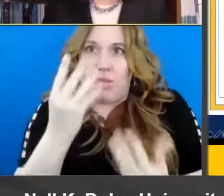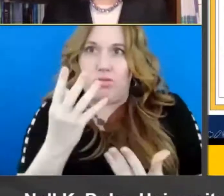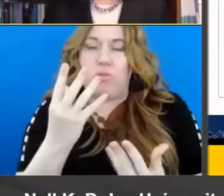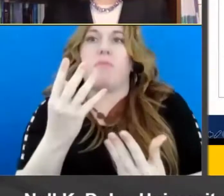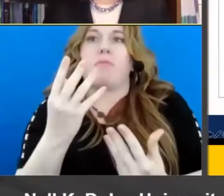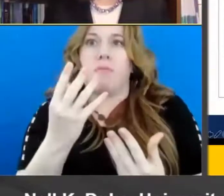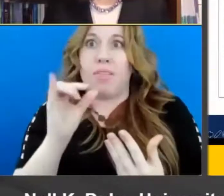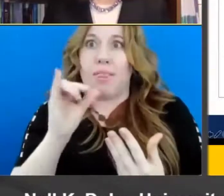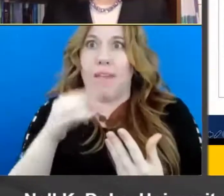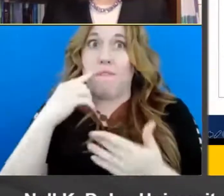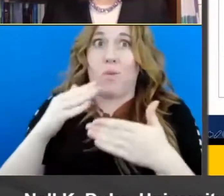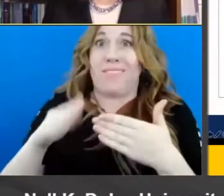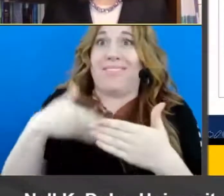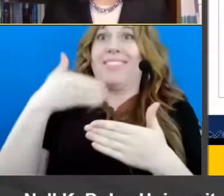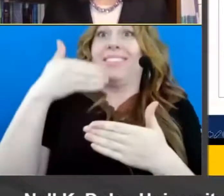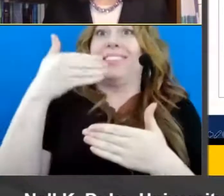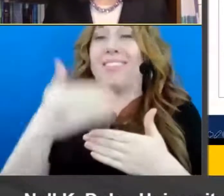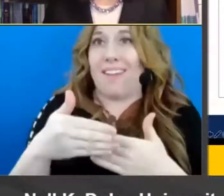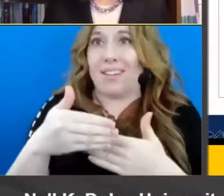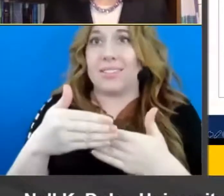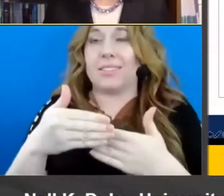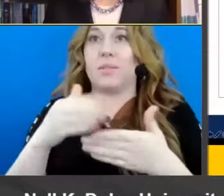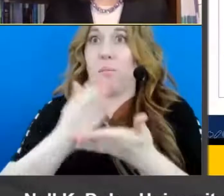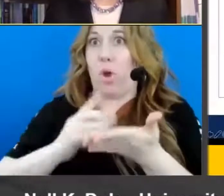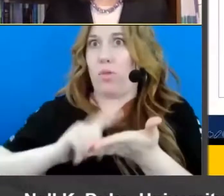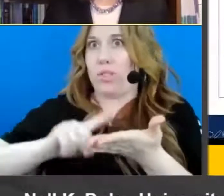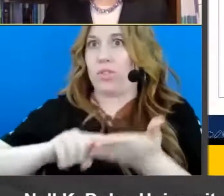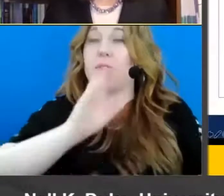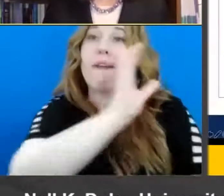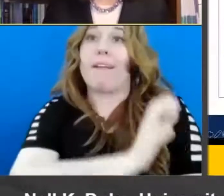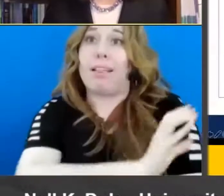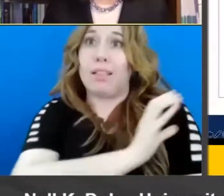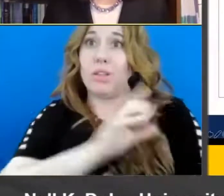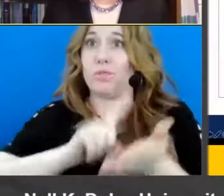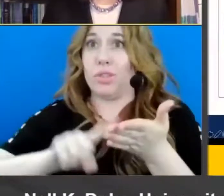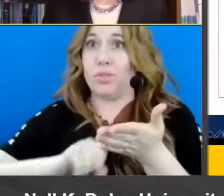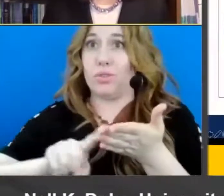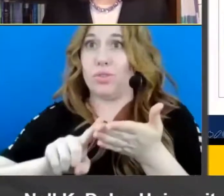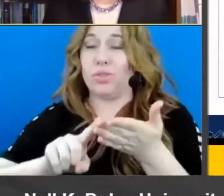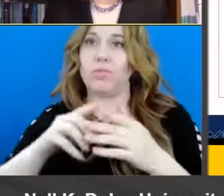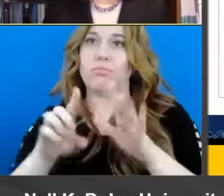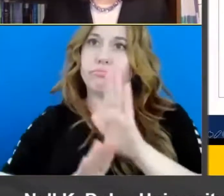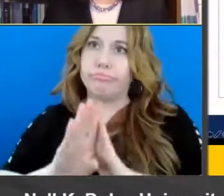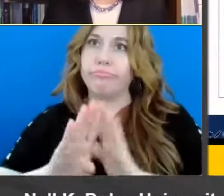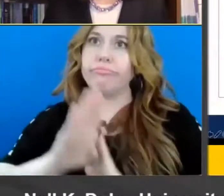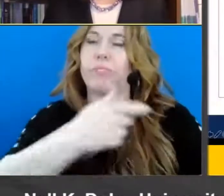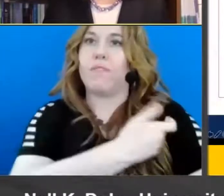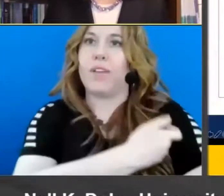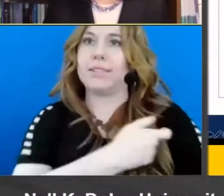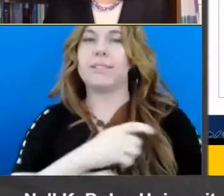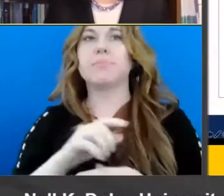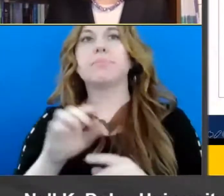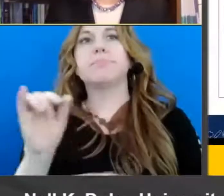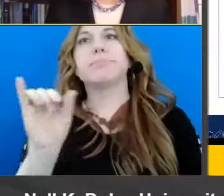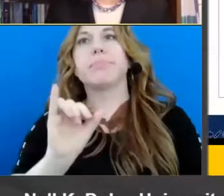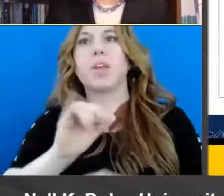to do the next phase of research, which is clinical research in vaccine development. So this is where they do things like